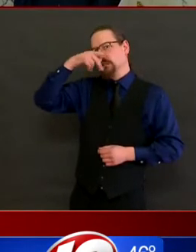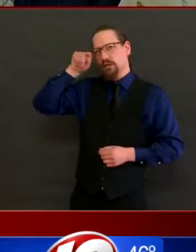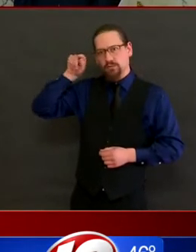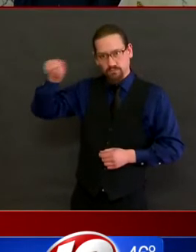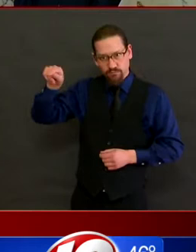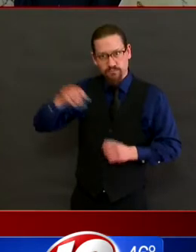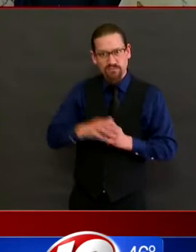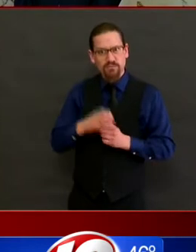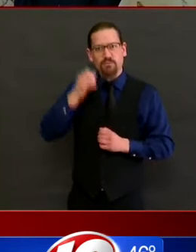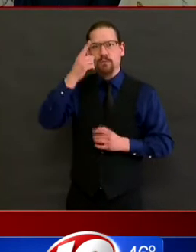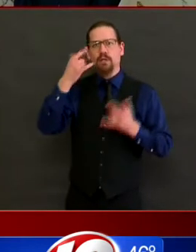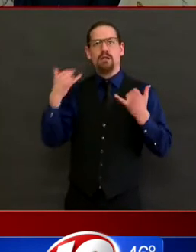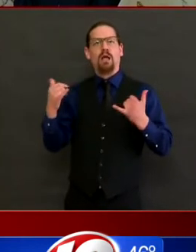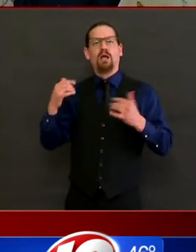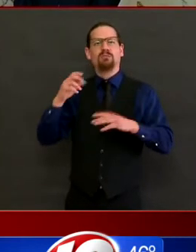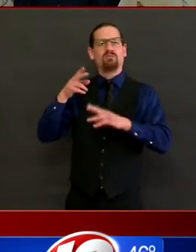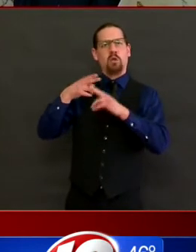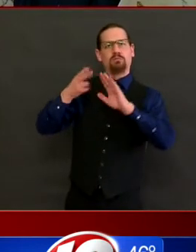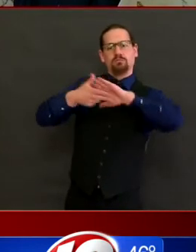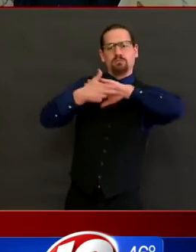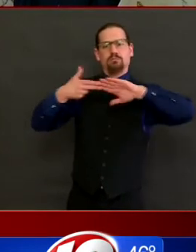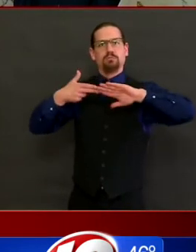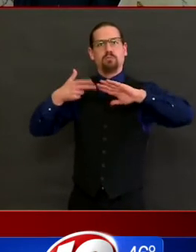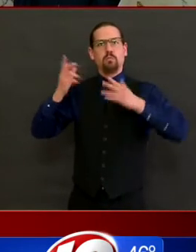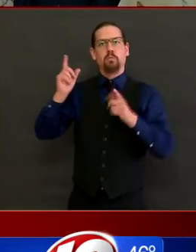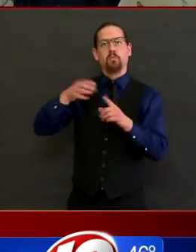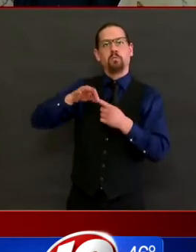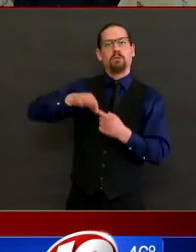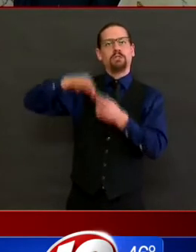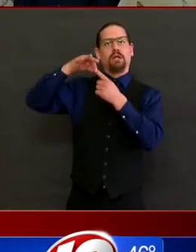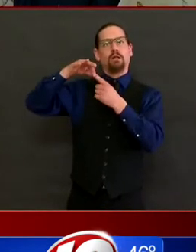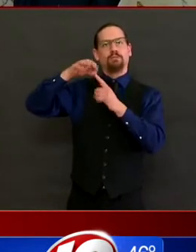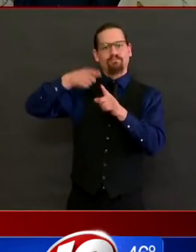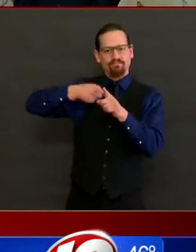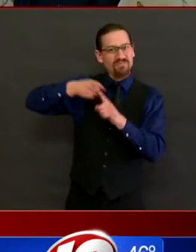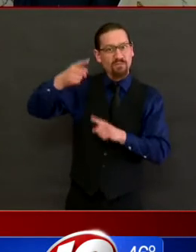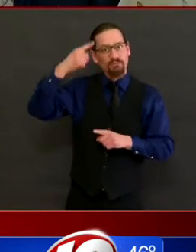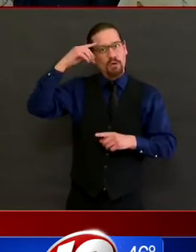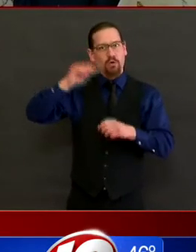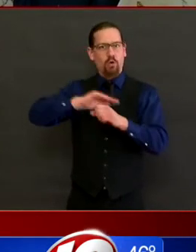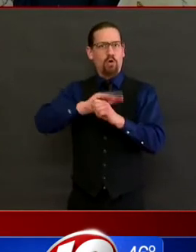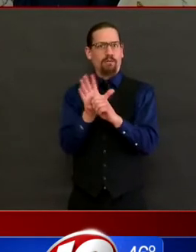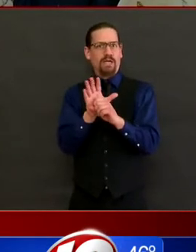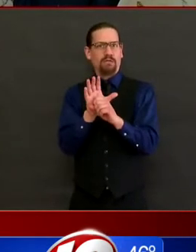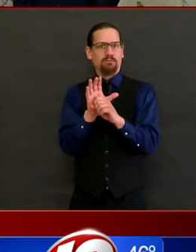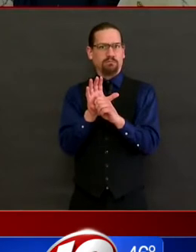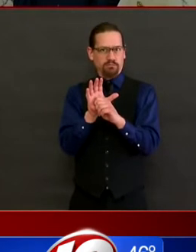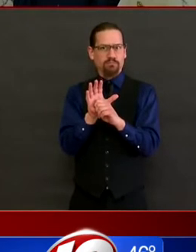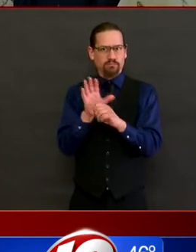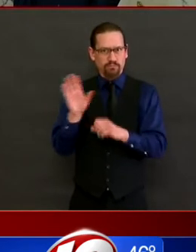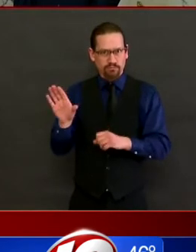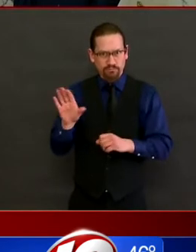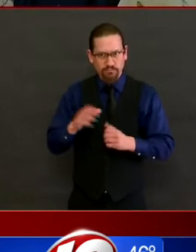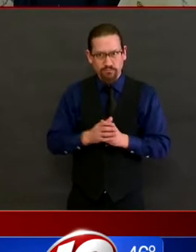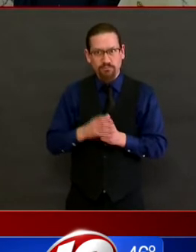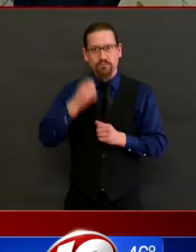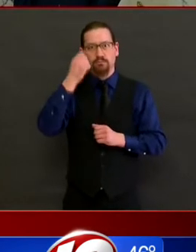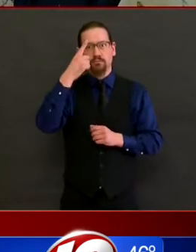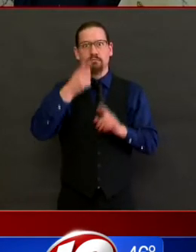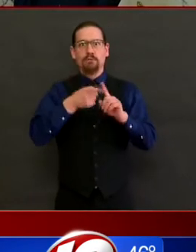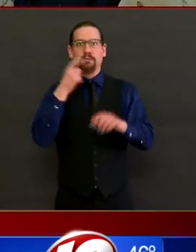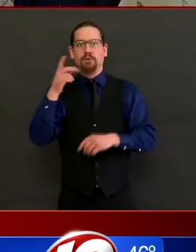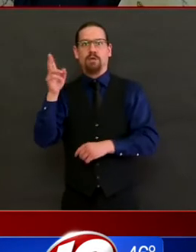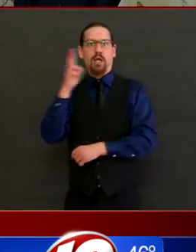Oak Hill Center is now a central facility to accept patients who are being discharged from the hospital